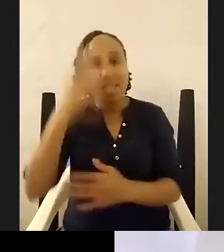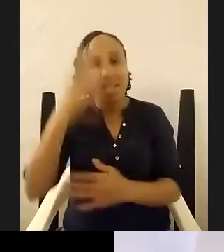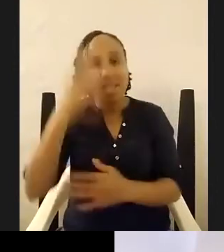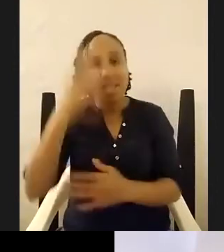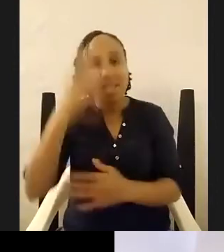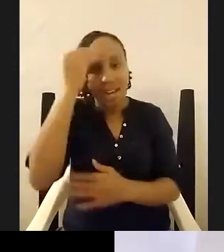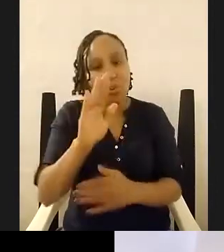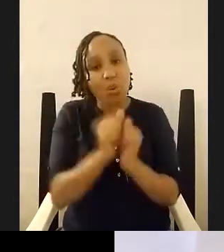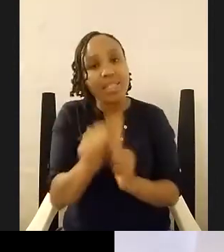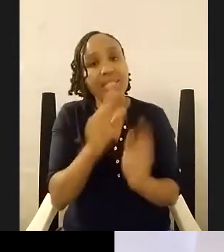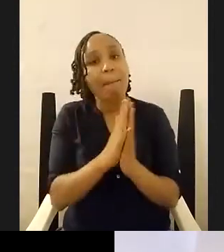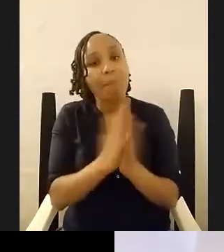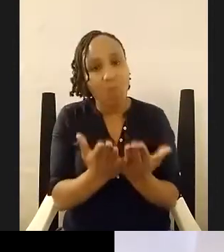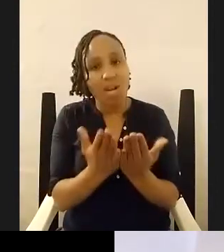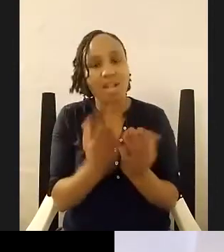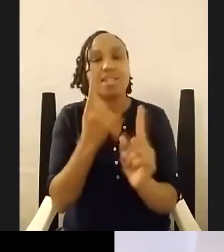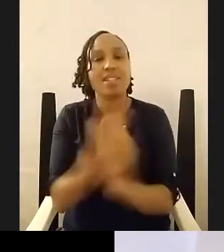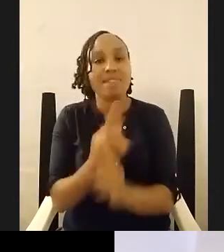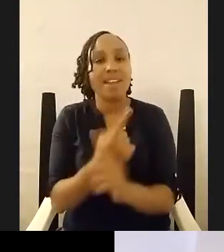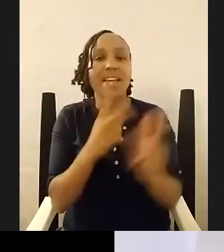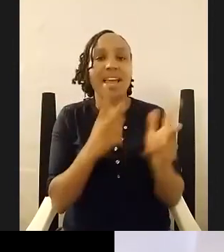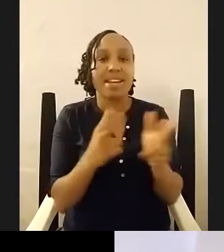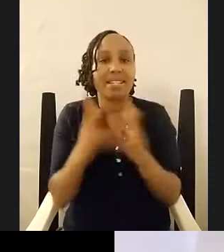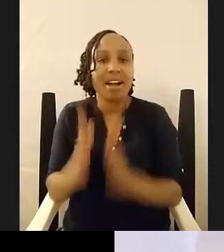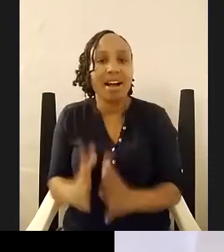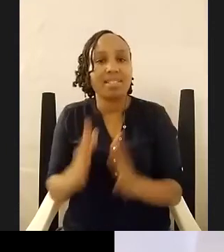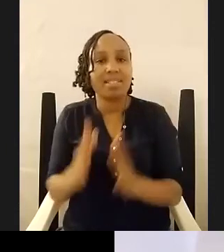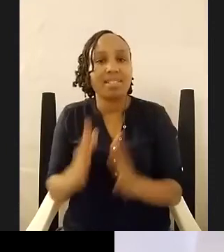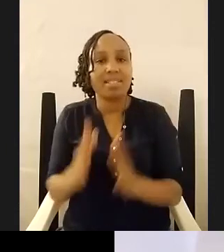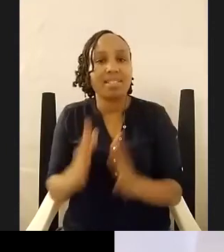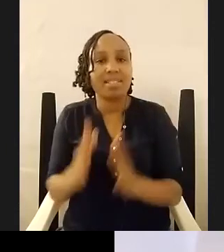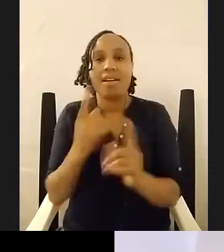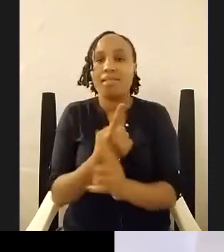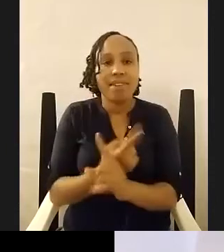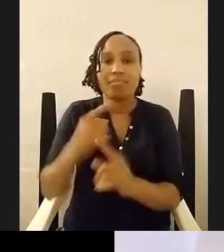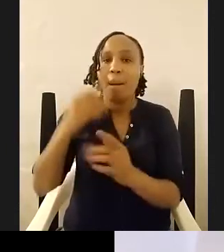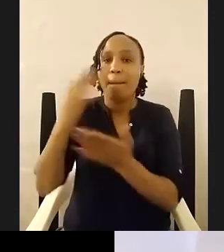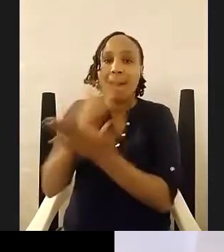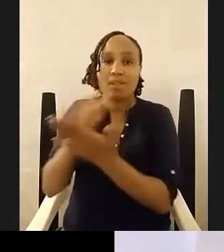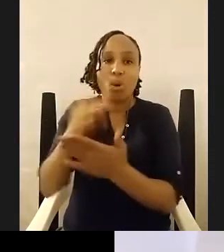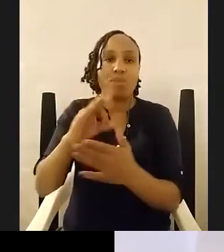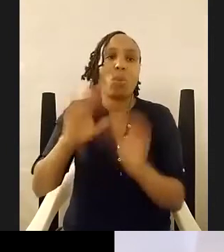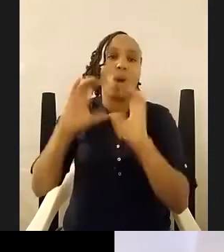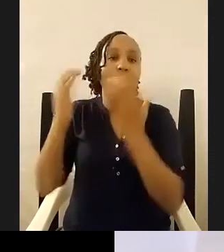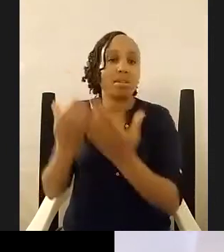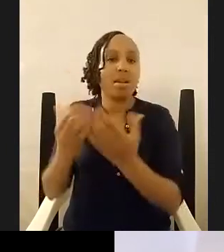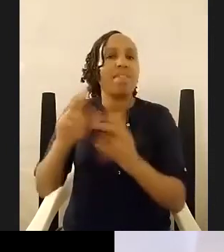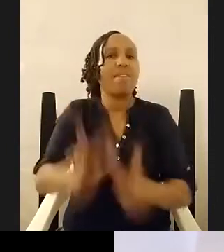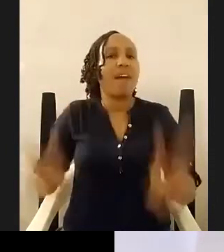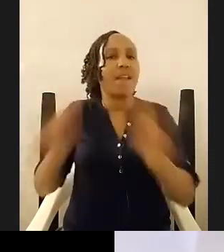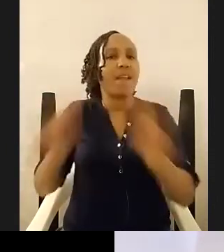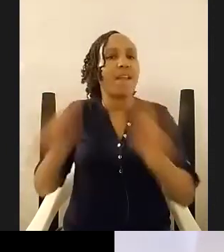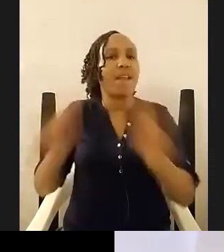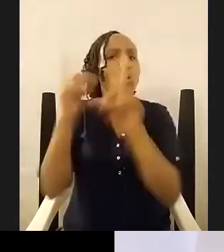editors different markets different parts of the world value different things in storytelling and they really bring that out to the